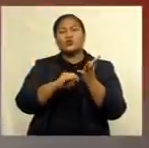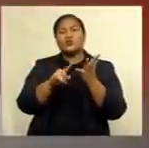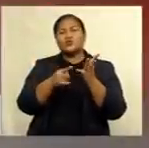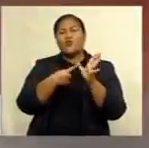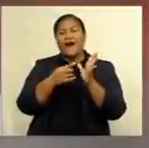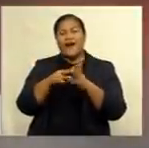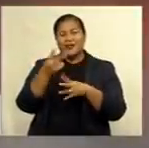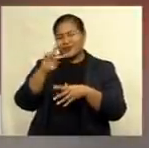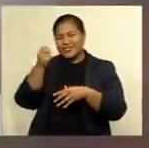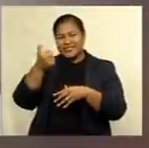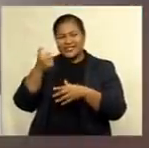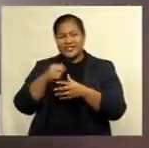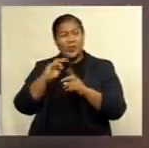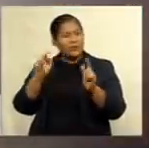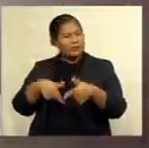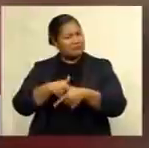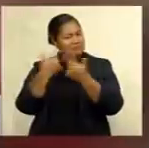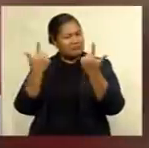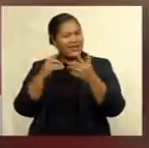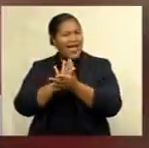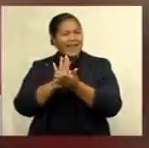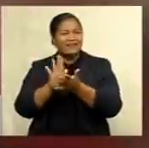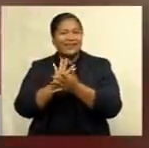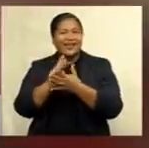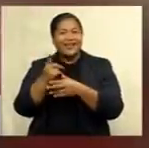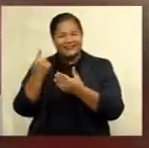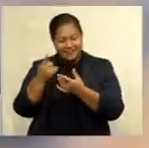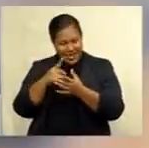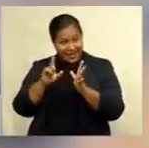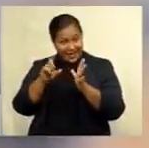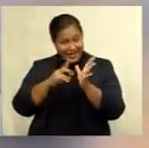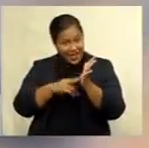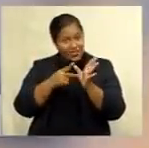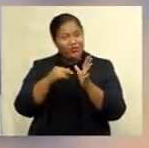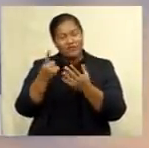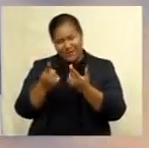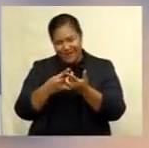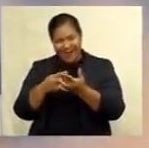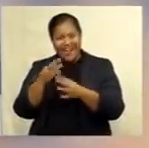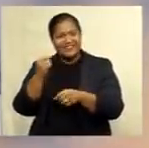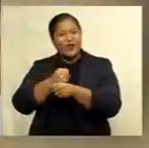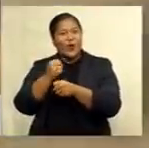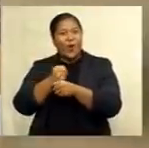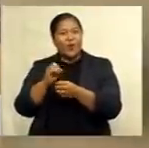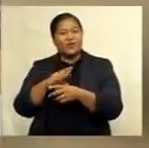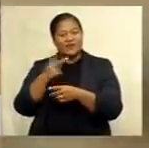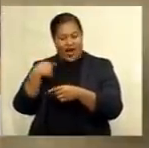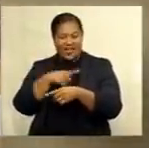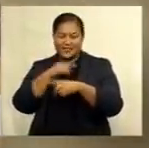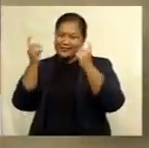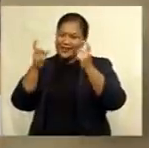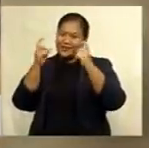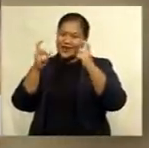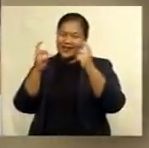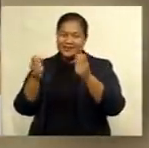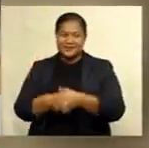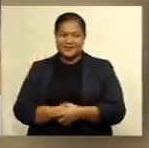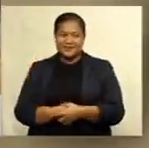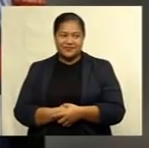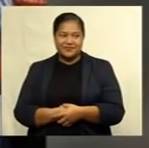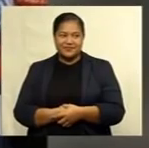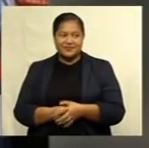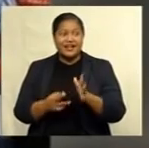grateful that Nadungu is able to continue on this legacy and bring another gold here today. Nadungu says he is